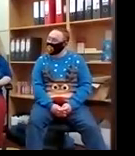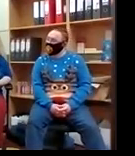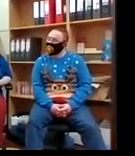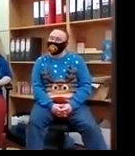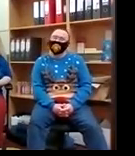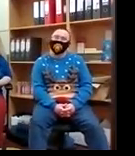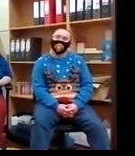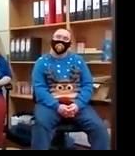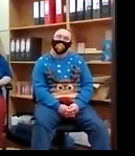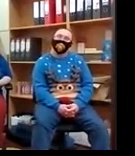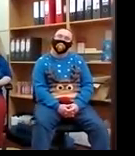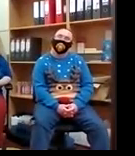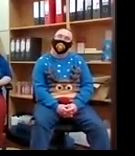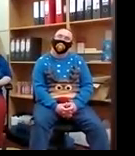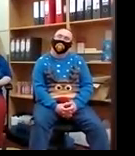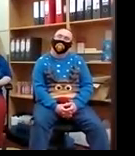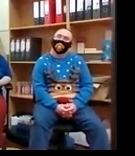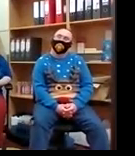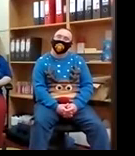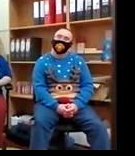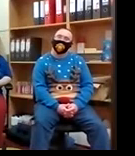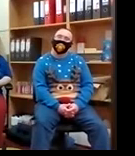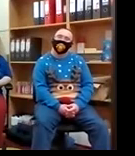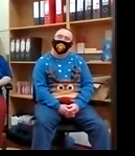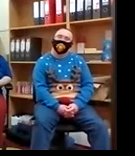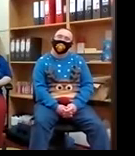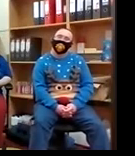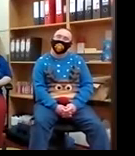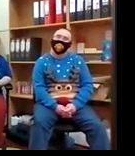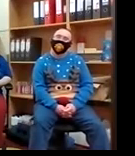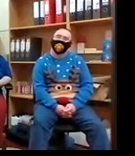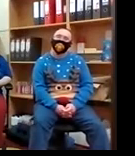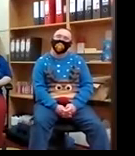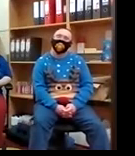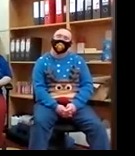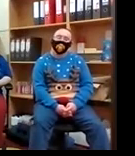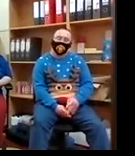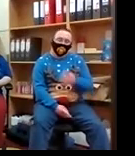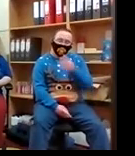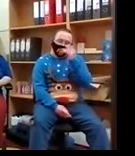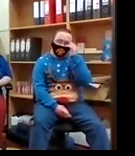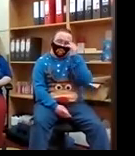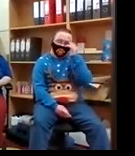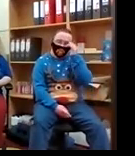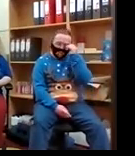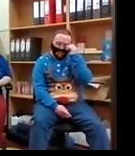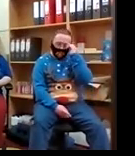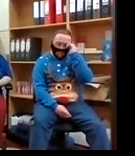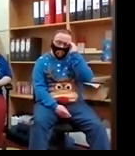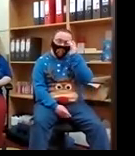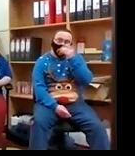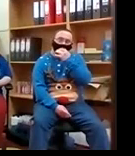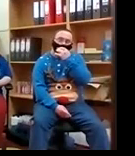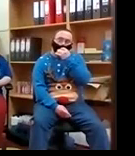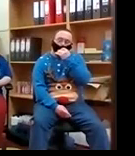myself to have a chat with you this afternoon i suppose um we here in steward's christmas is very important to the steward's